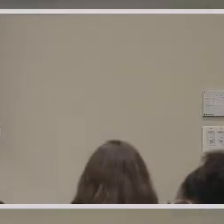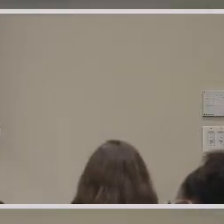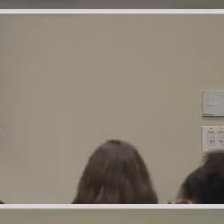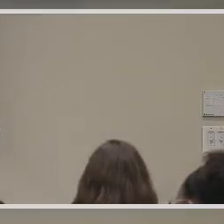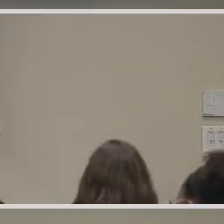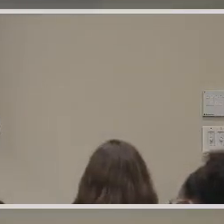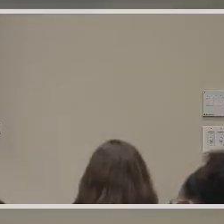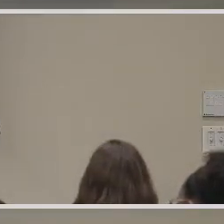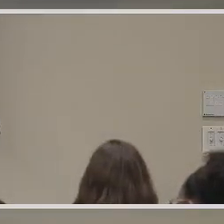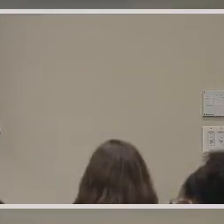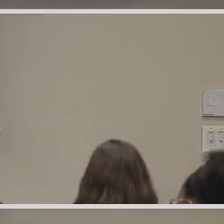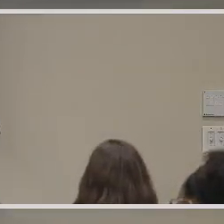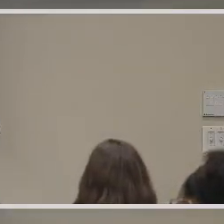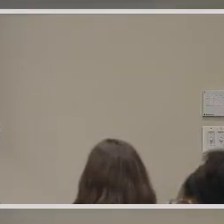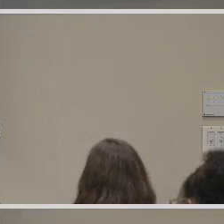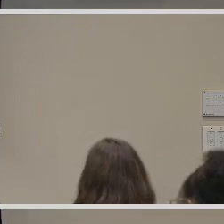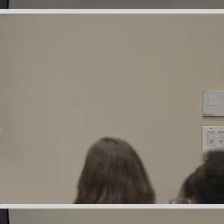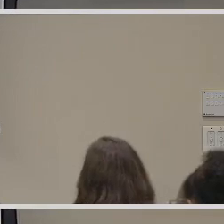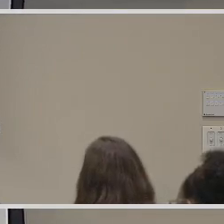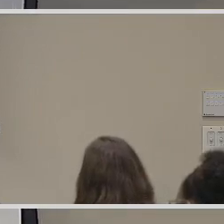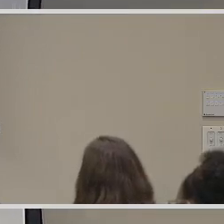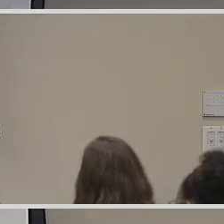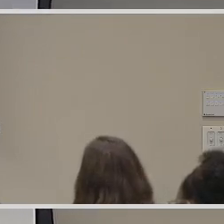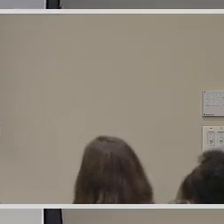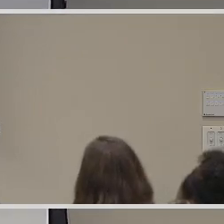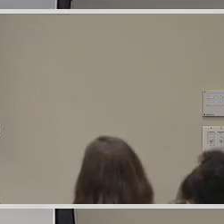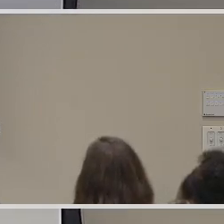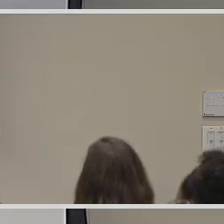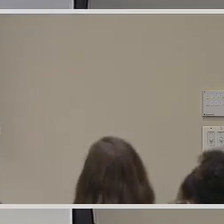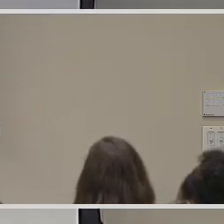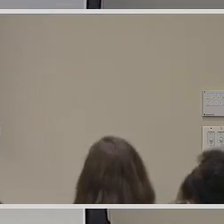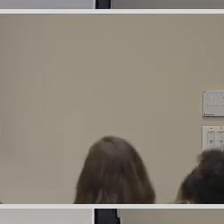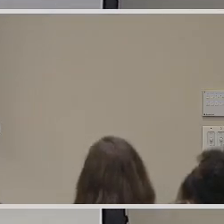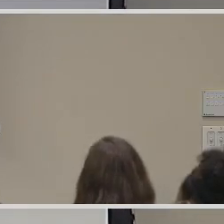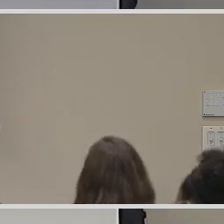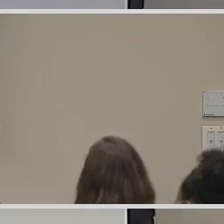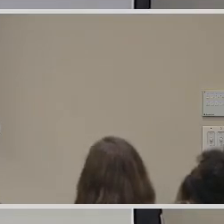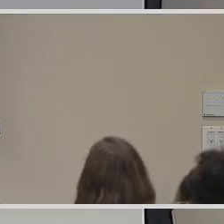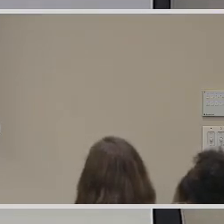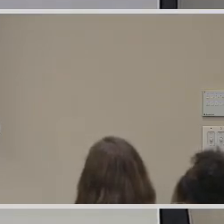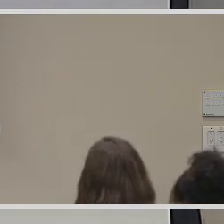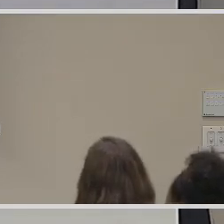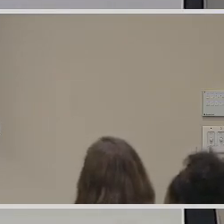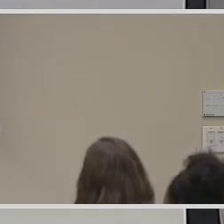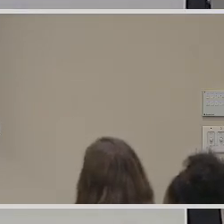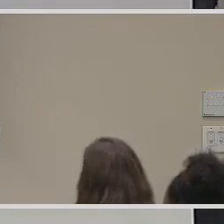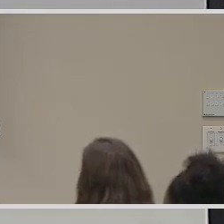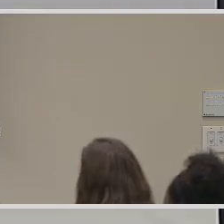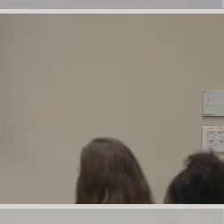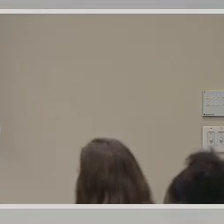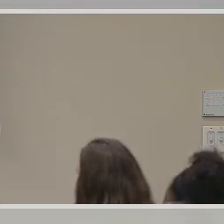Thank I'm trying not to cry right now. That was... That was really, really sweet. Thank you.